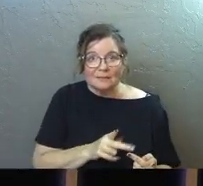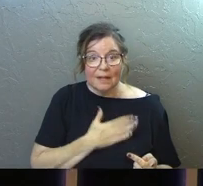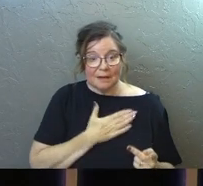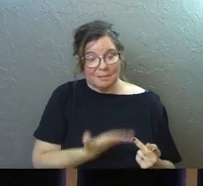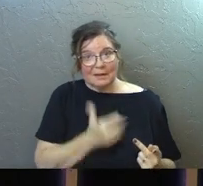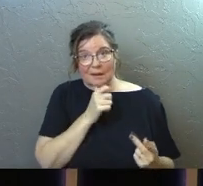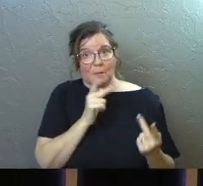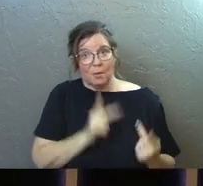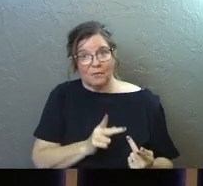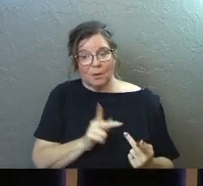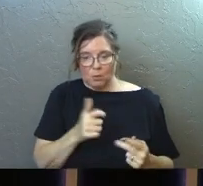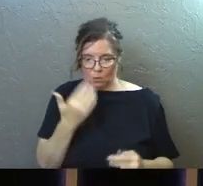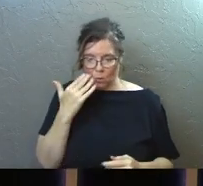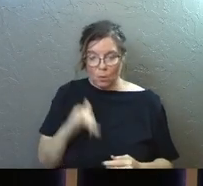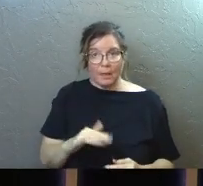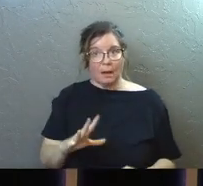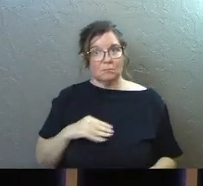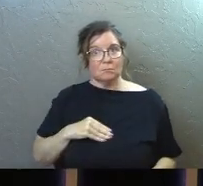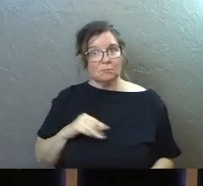We need to know that.